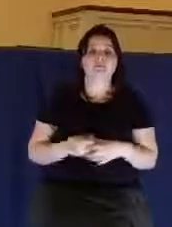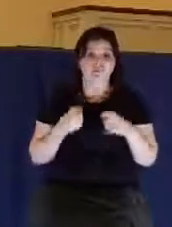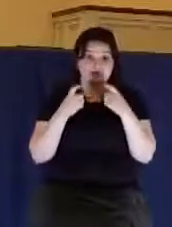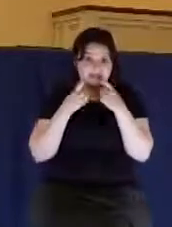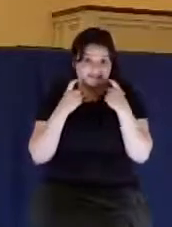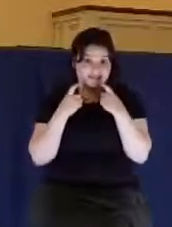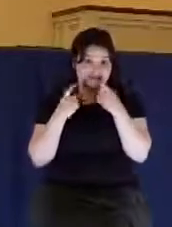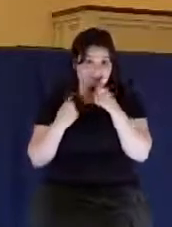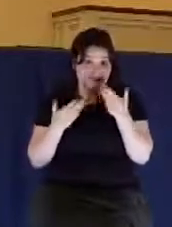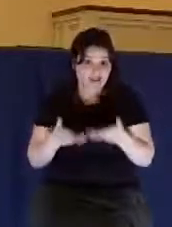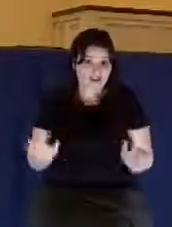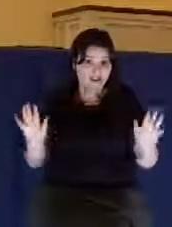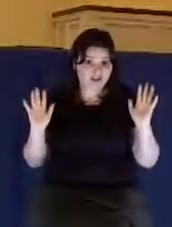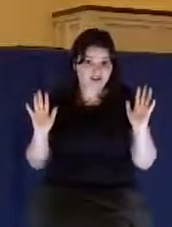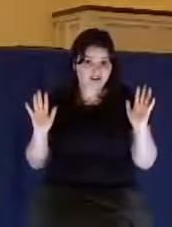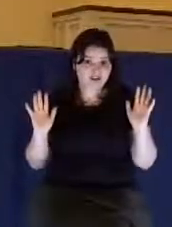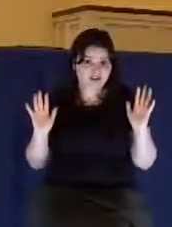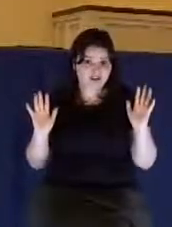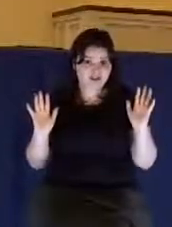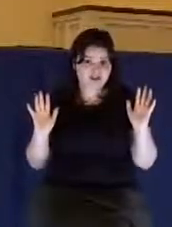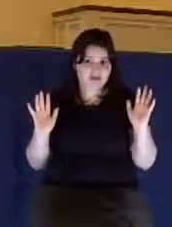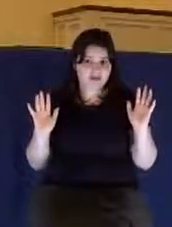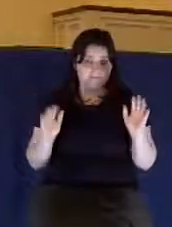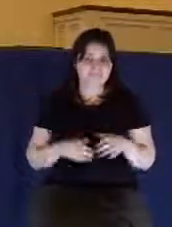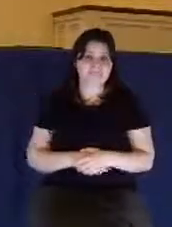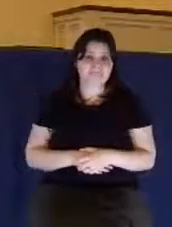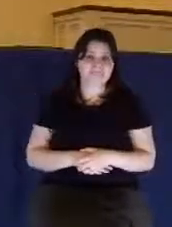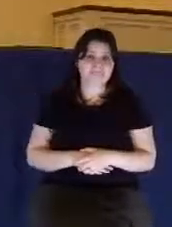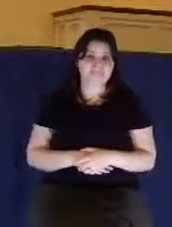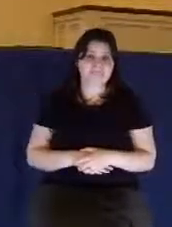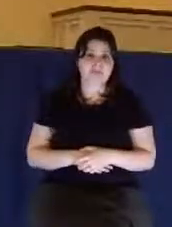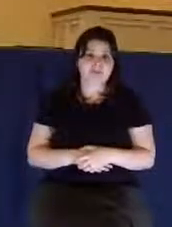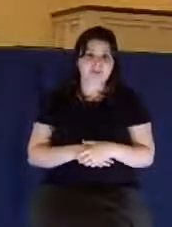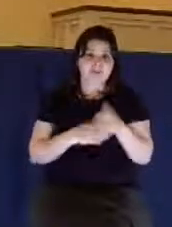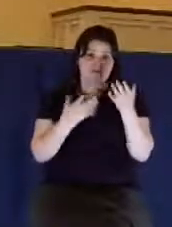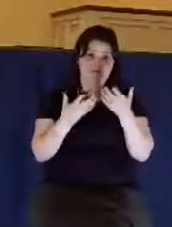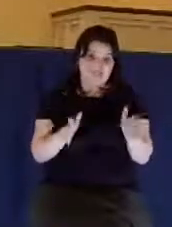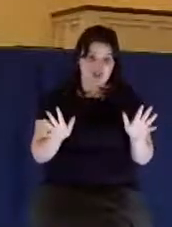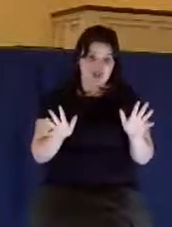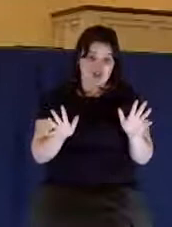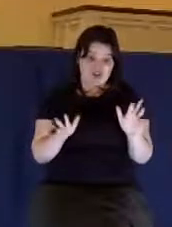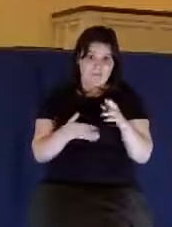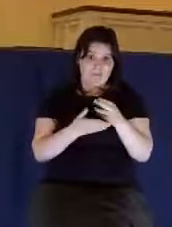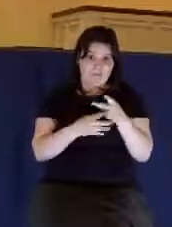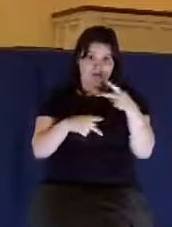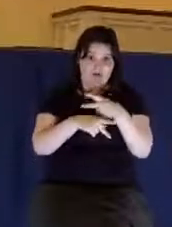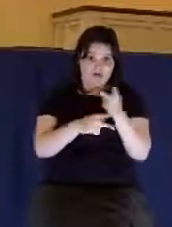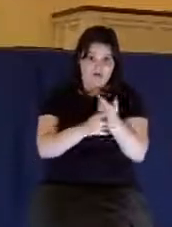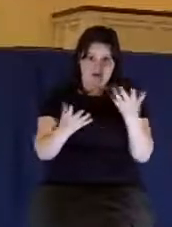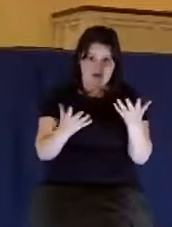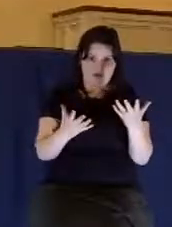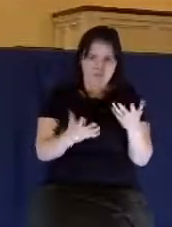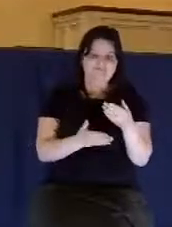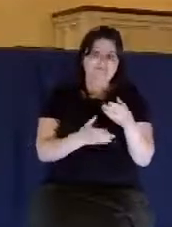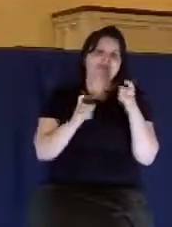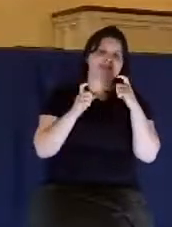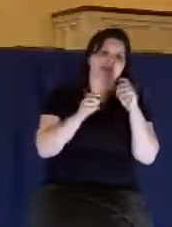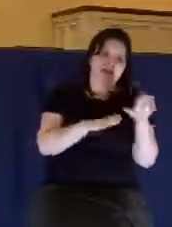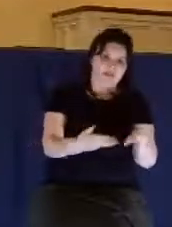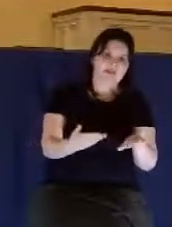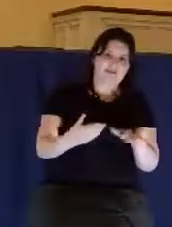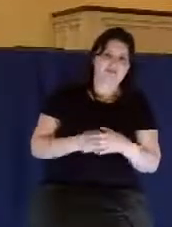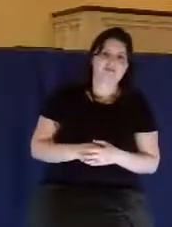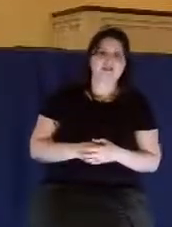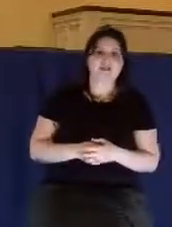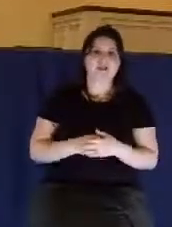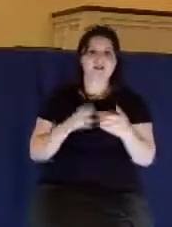It's not finished. The finished product is always death. And sin will not let you go